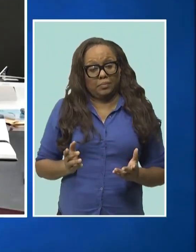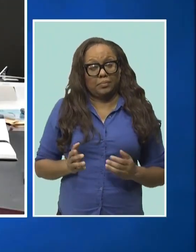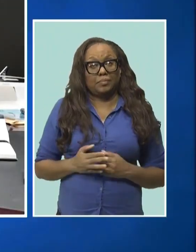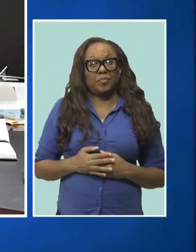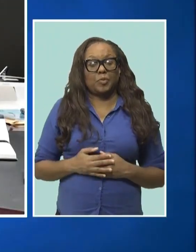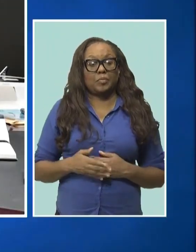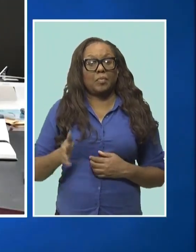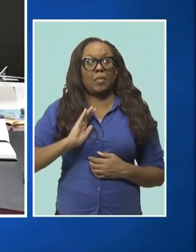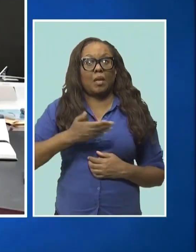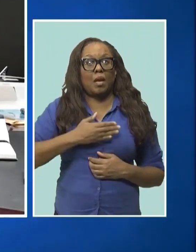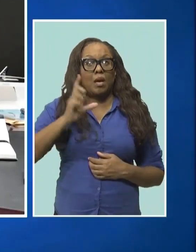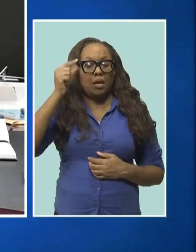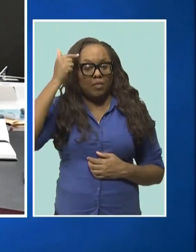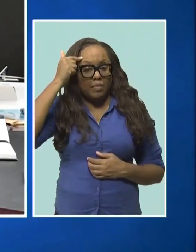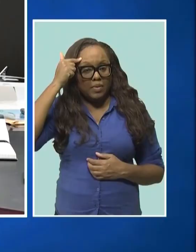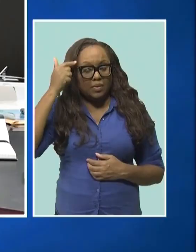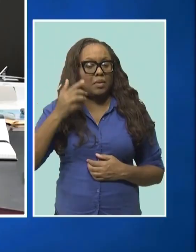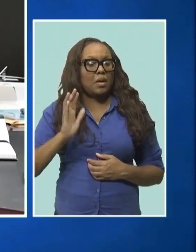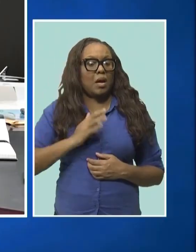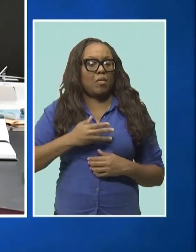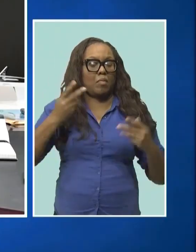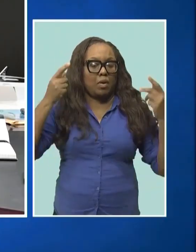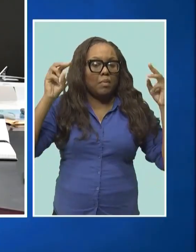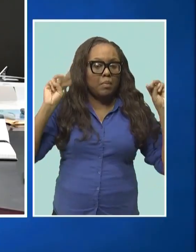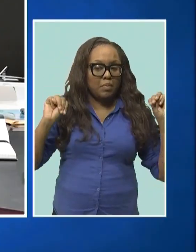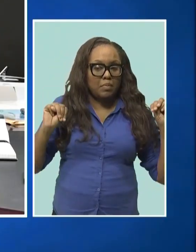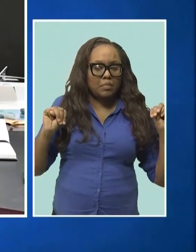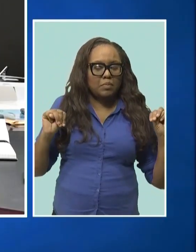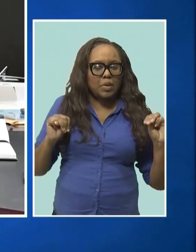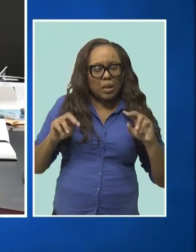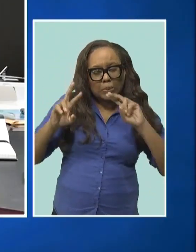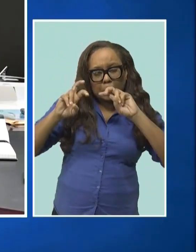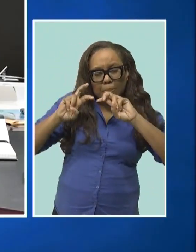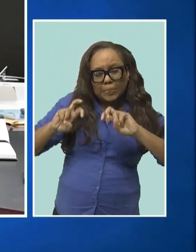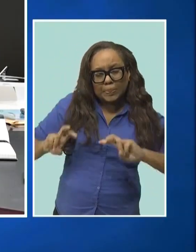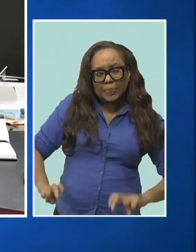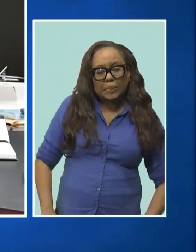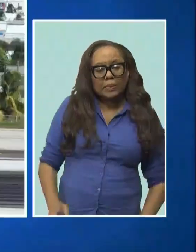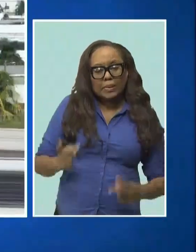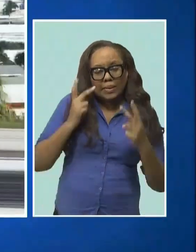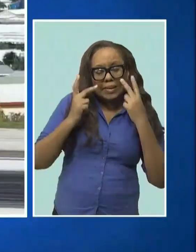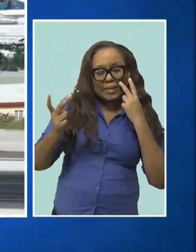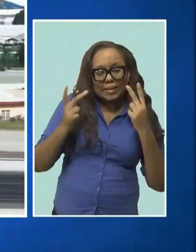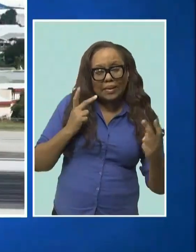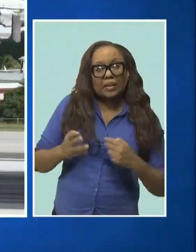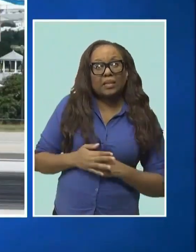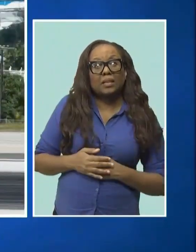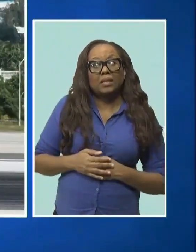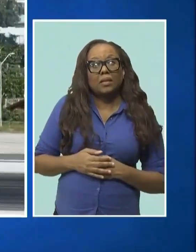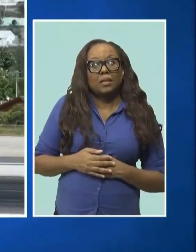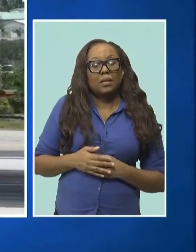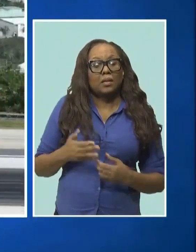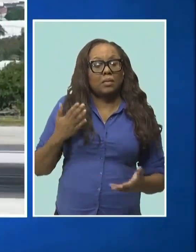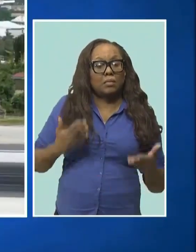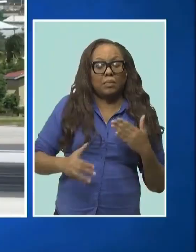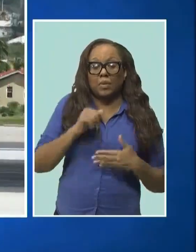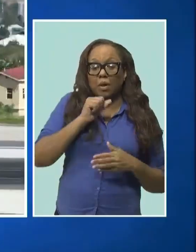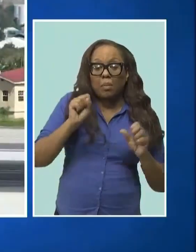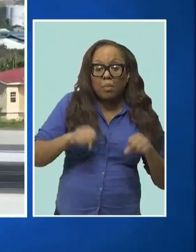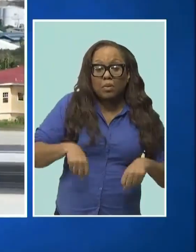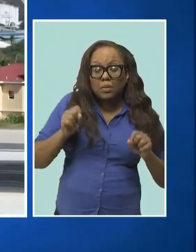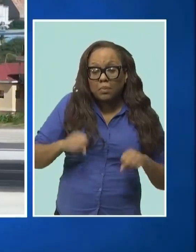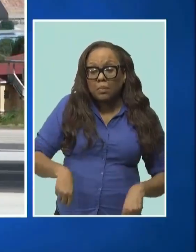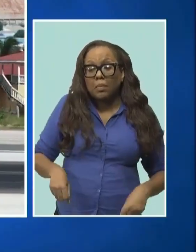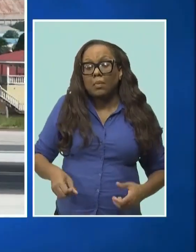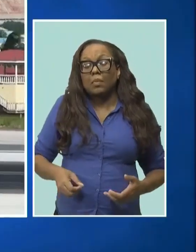that our government, led by our prime minister, has started to look at those type of scenarios. It may not be possible to cost three or four countries, but we have looked